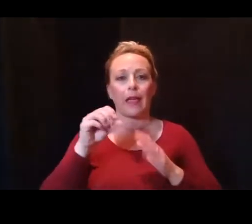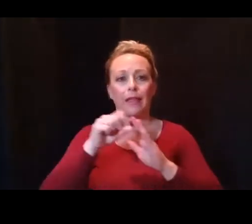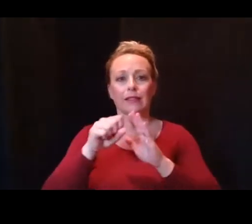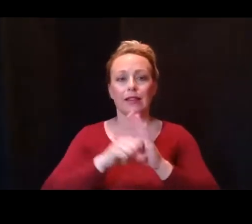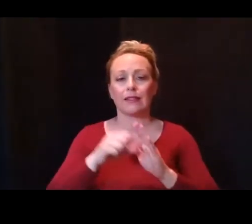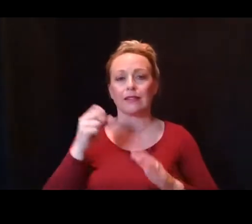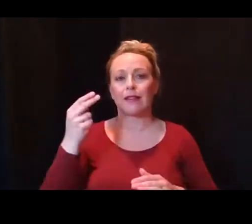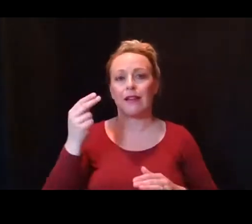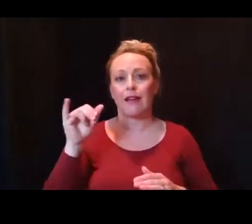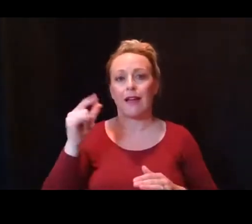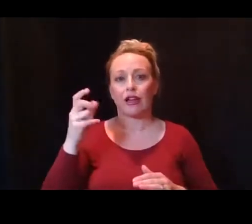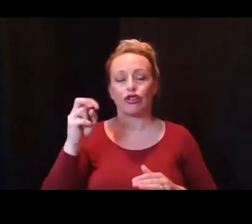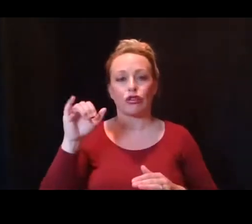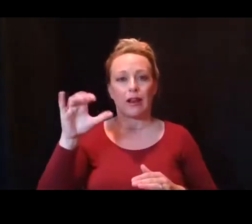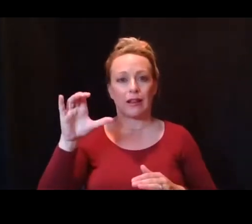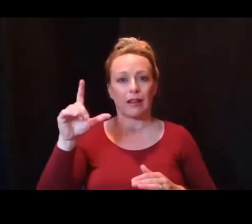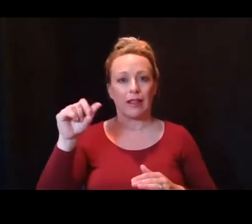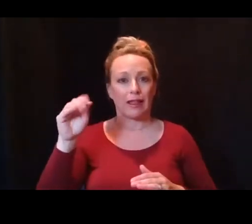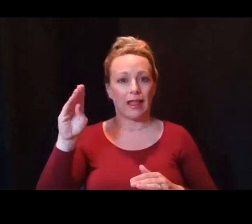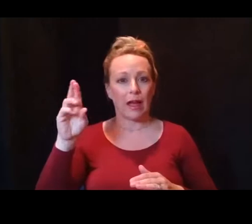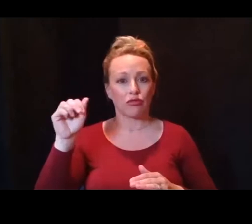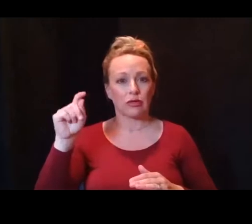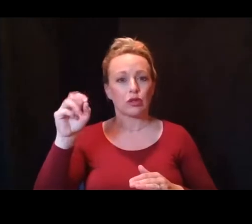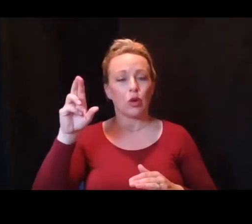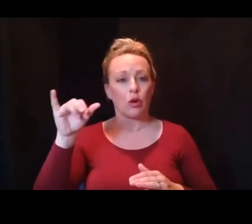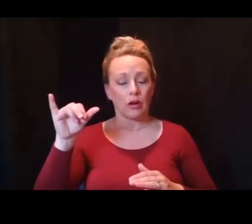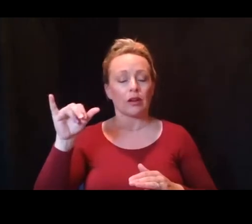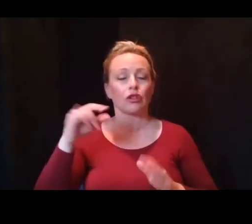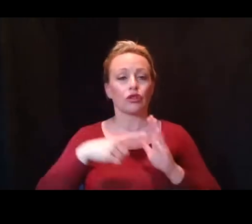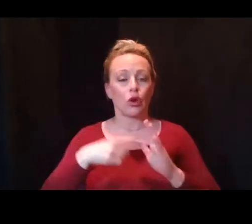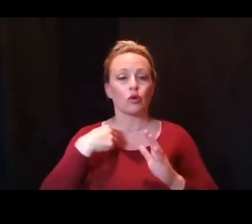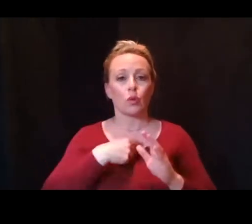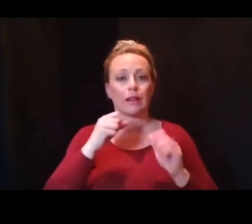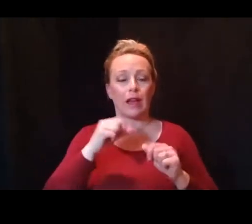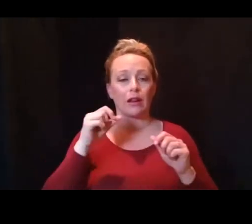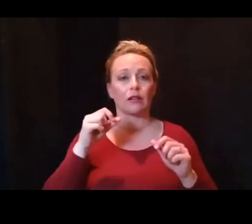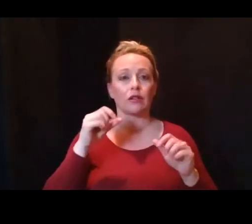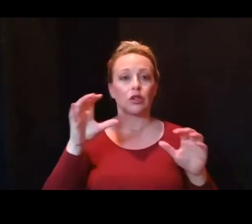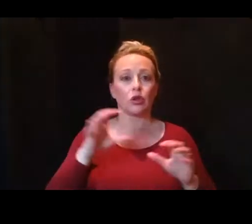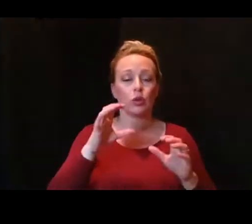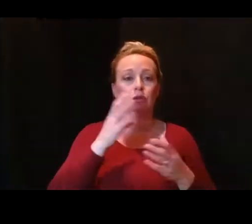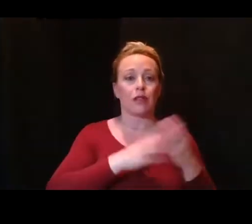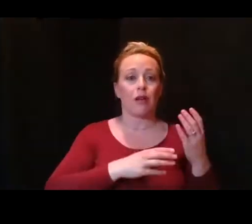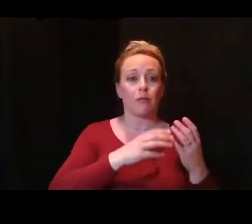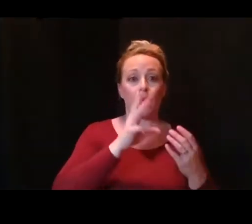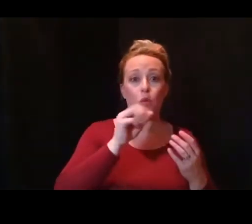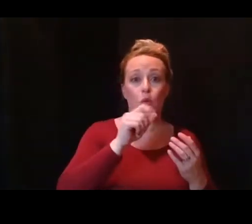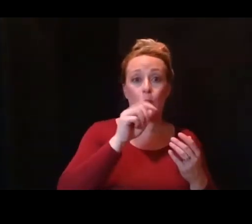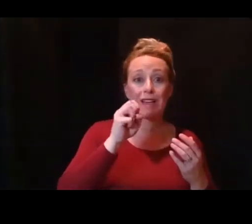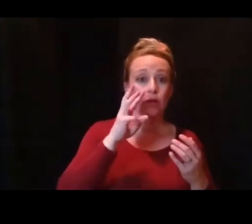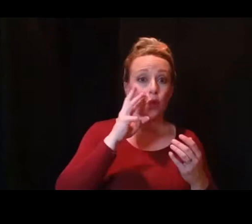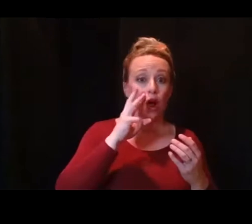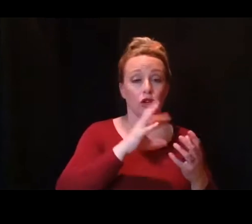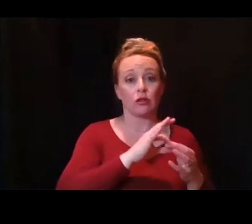possibility that we can do some interesting wastewater surveillance related to the schools over the coming